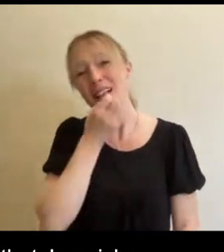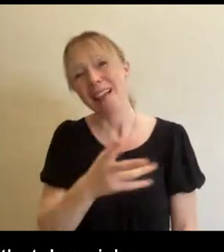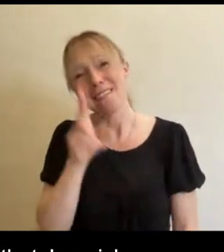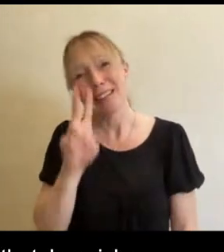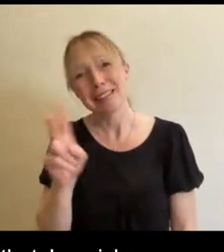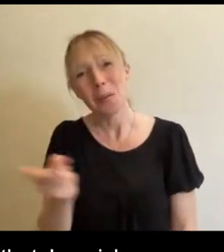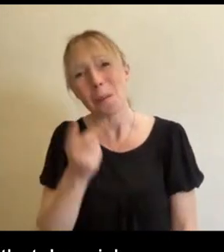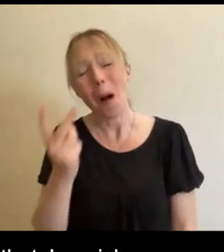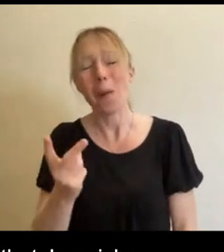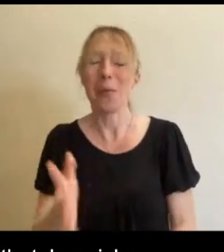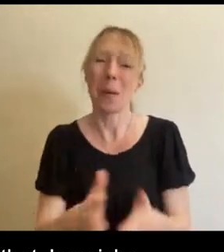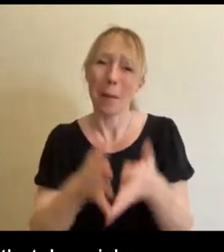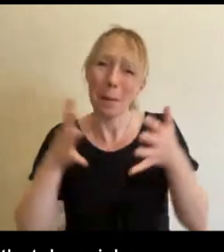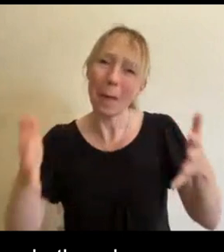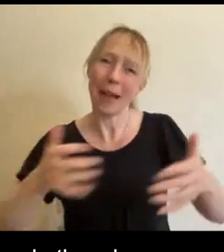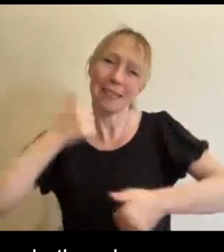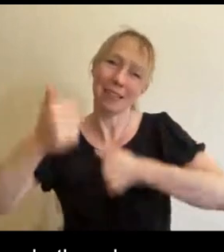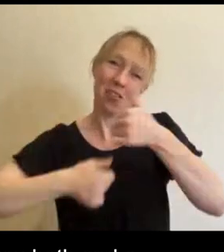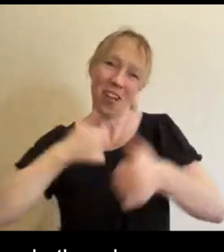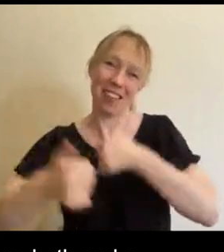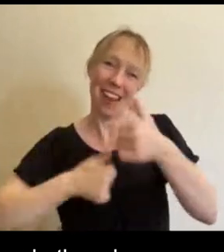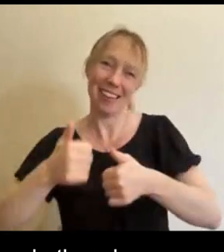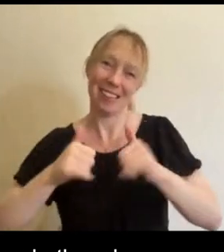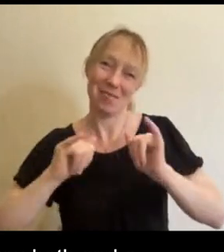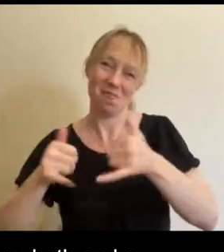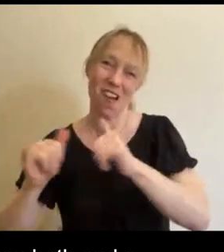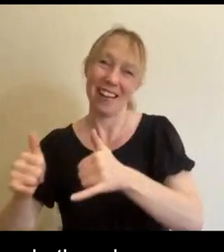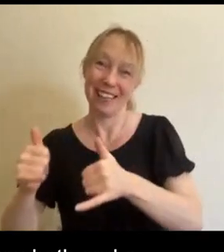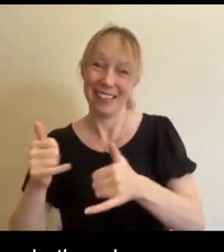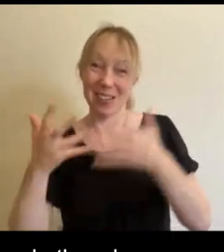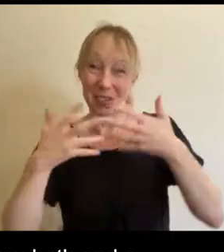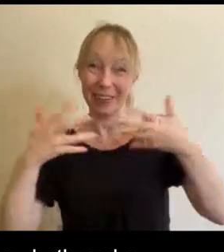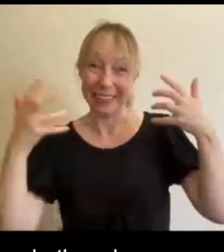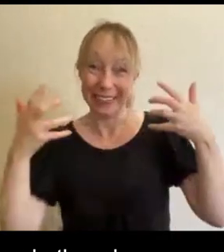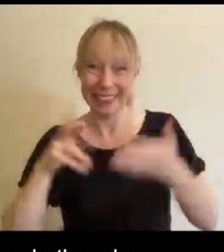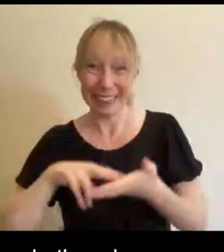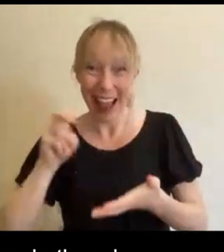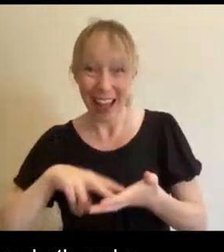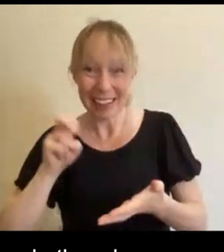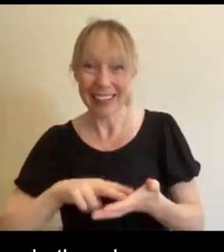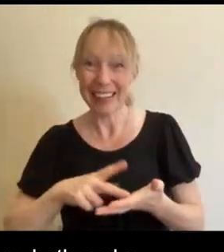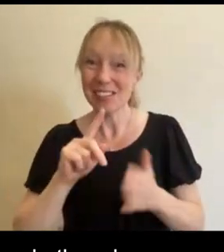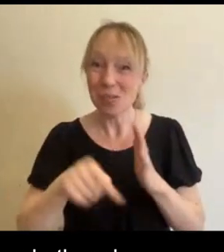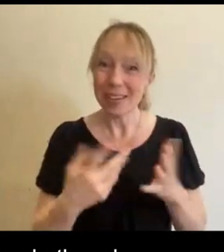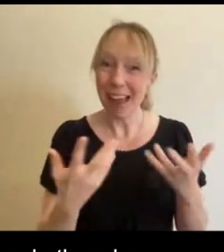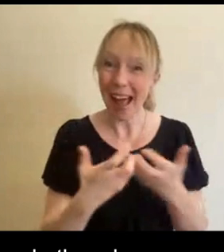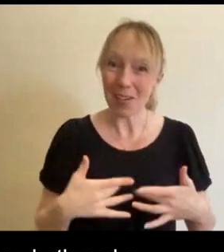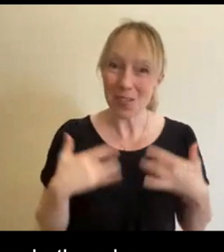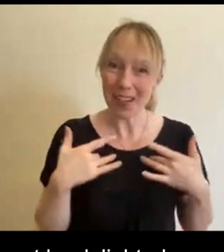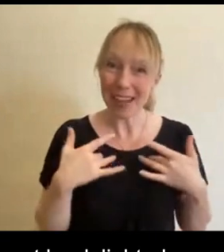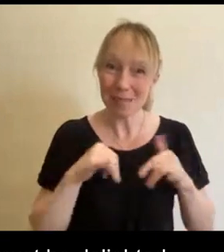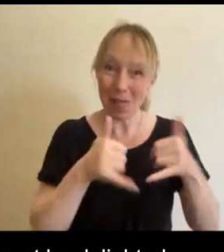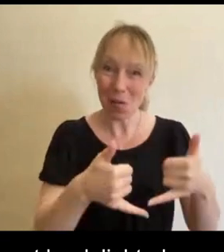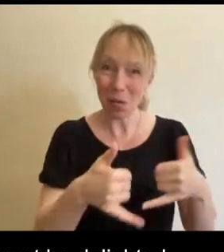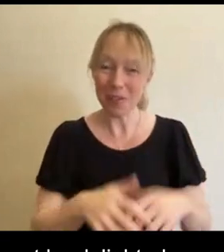congratulations on your prizes. You must be delighted. Let me ask you, Jamisha, how are you feeling about your award?